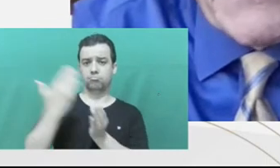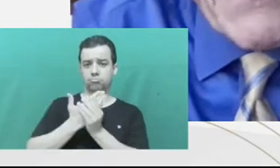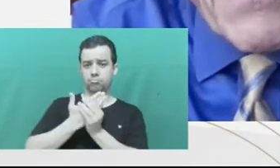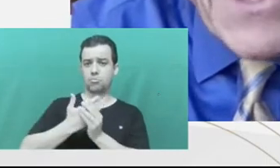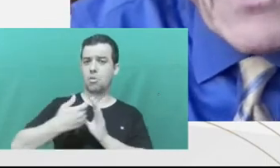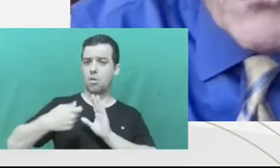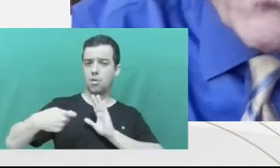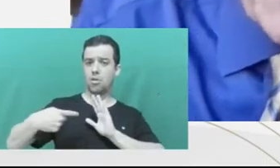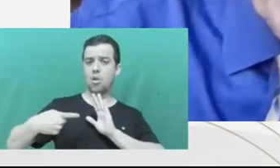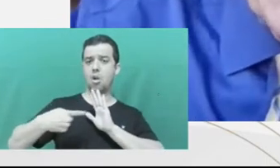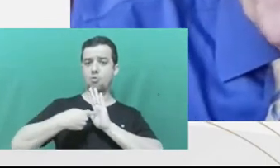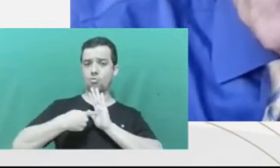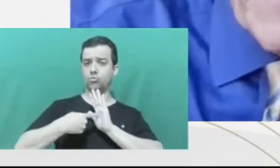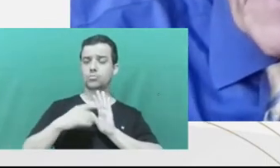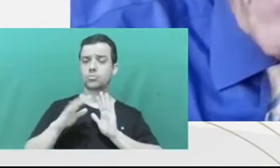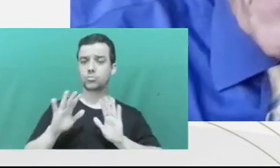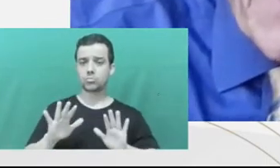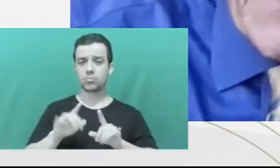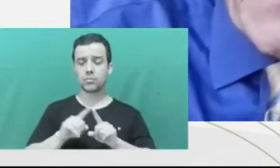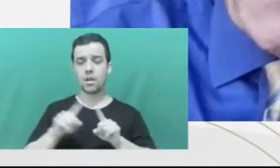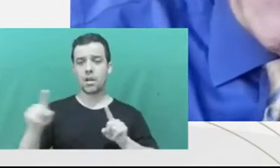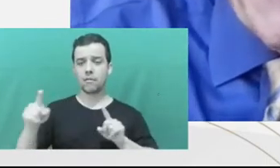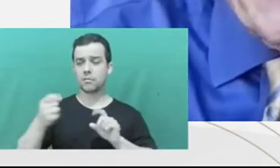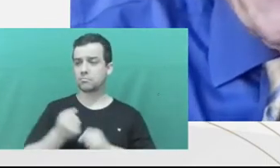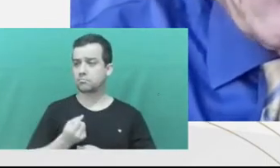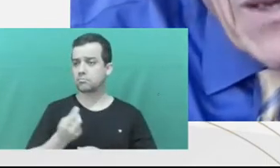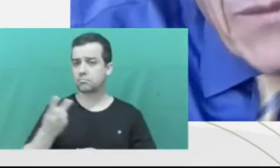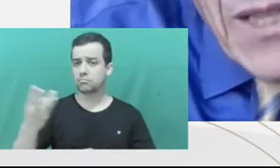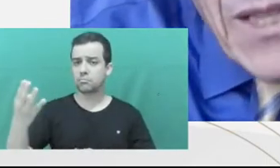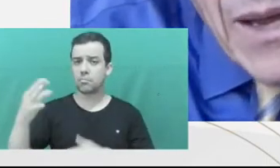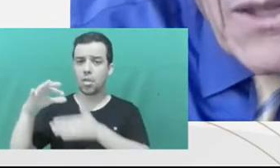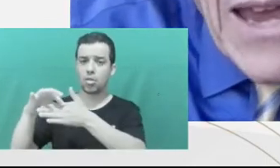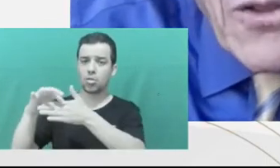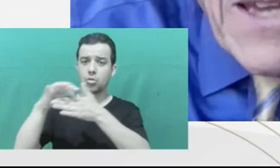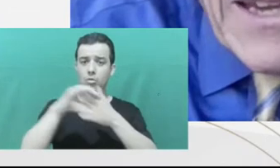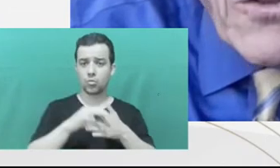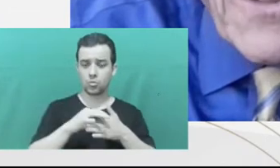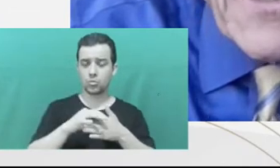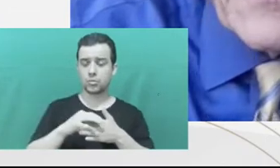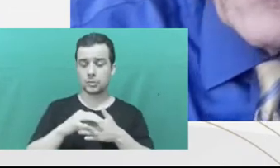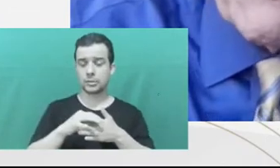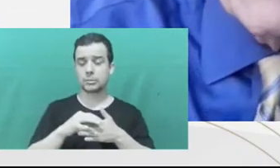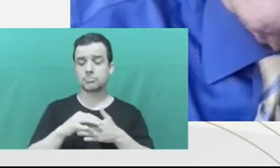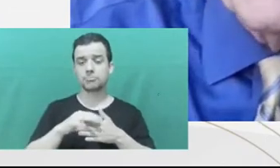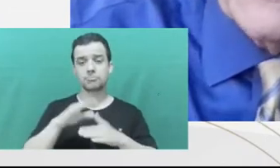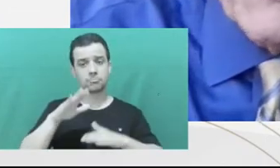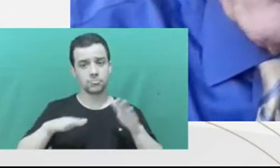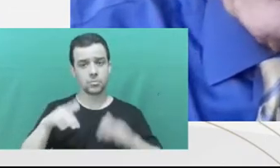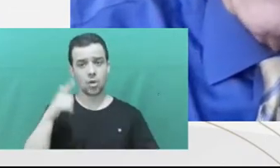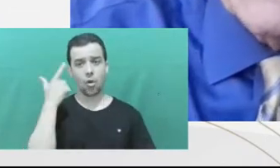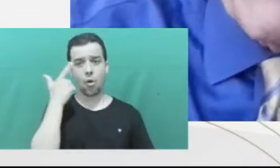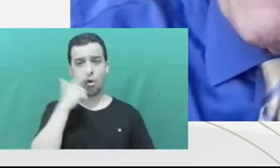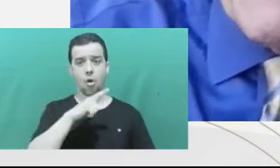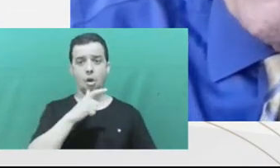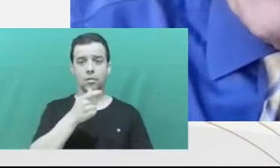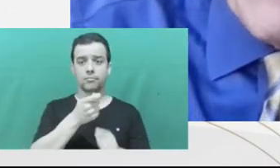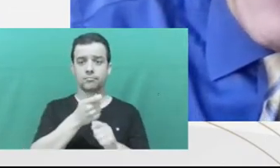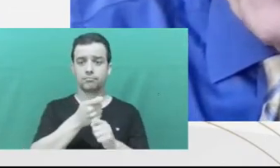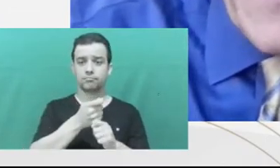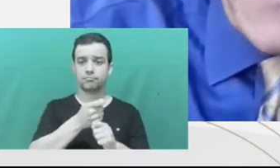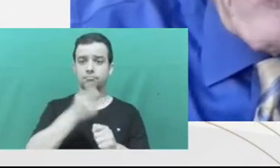them. That's a risk of plea bargaining. Sometimes the accusation is made of secrecy.